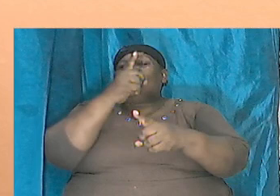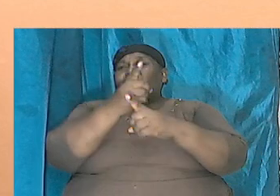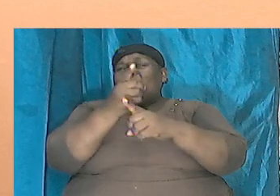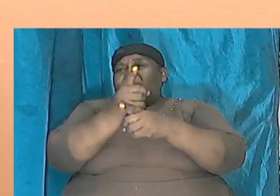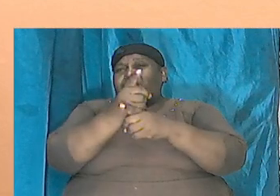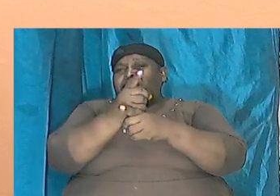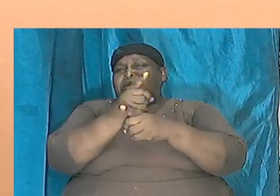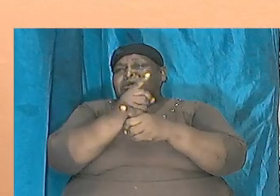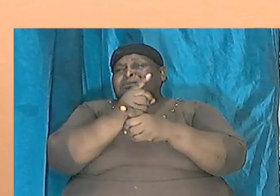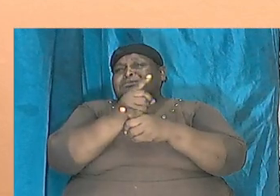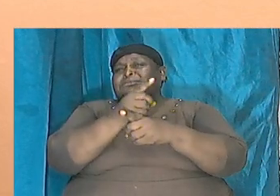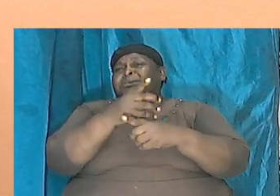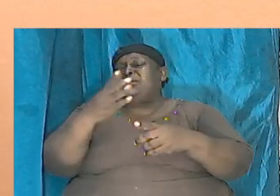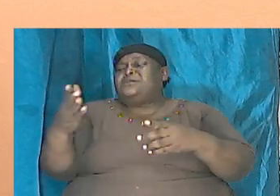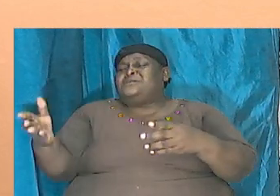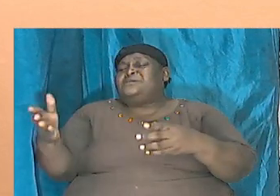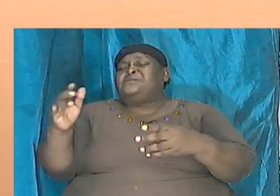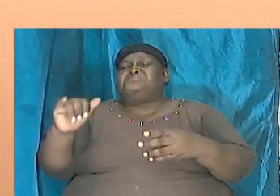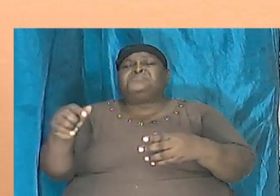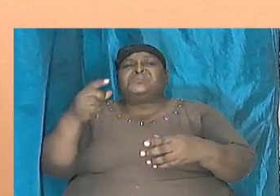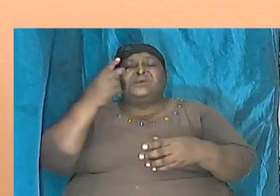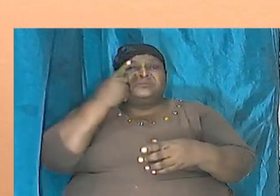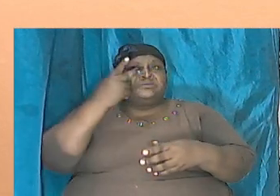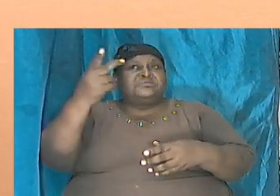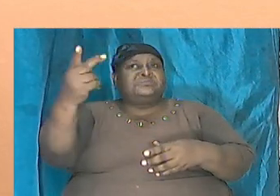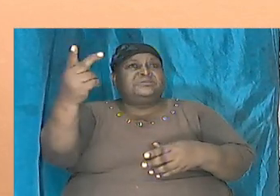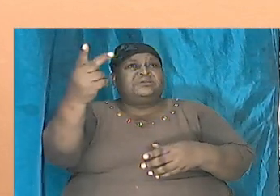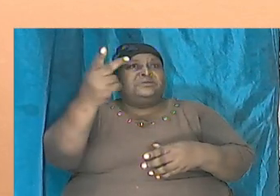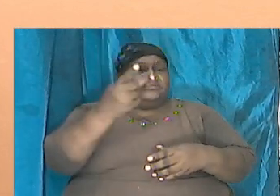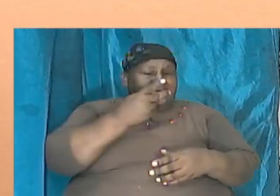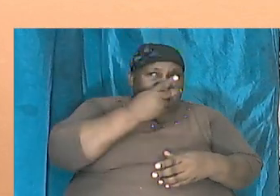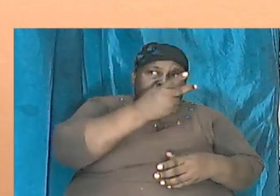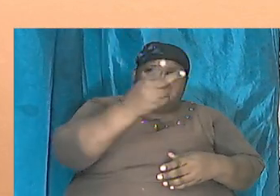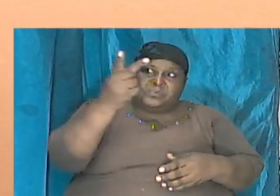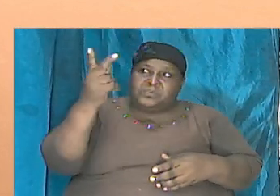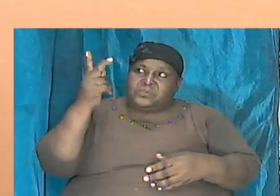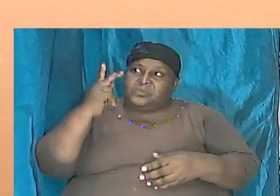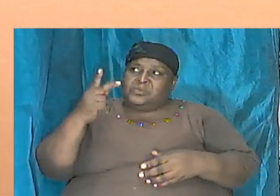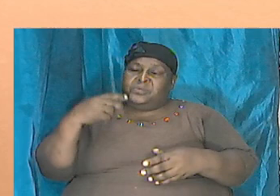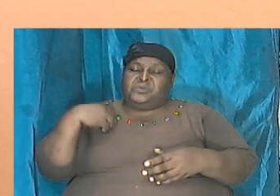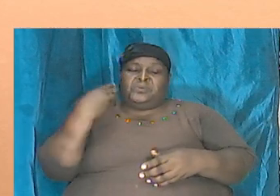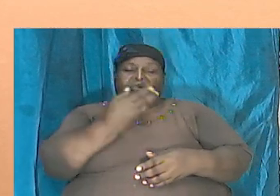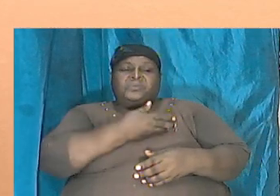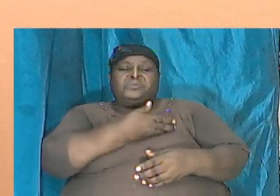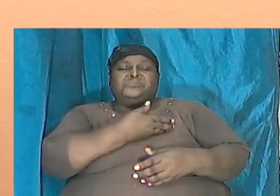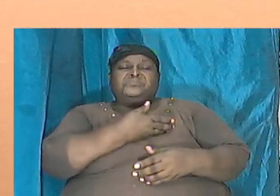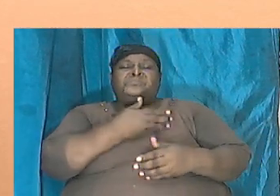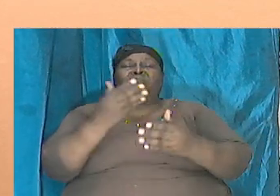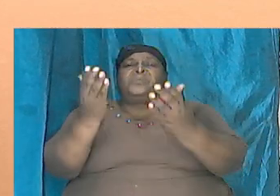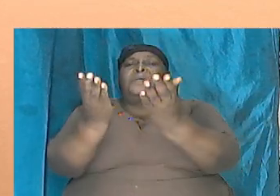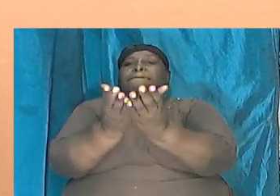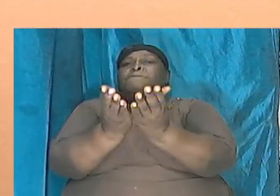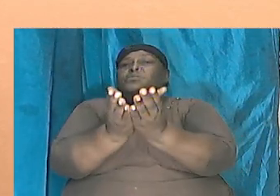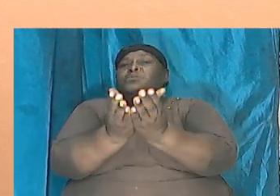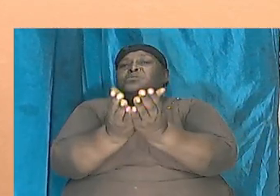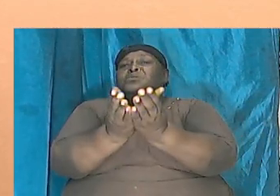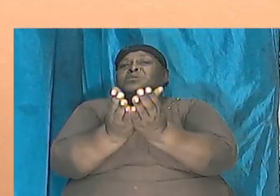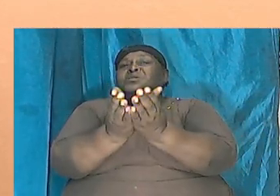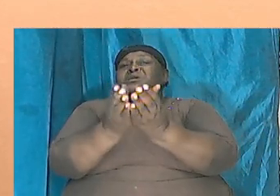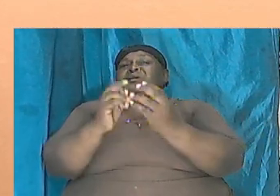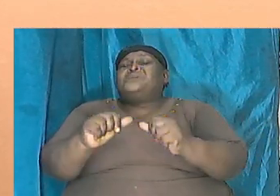that we see around us. As we have said, it is a book that is under